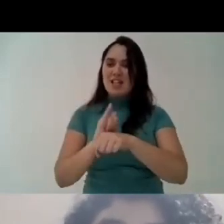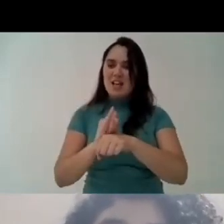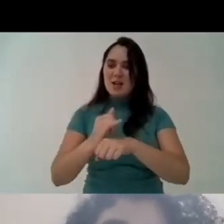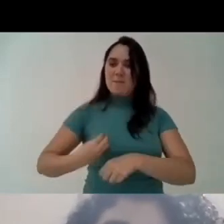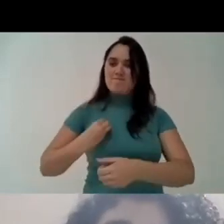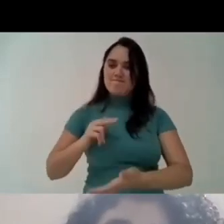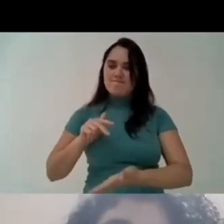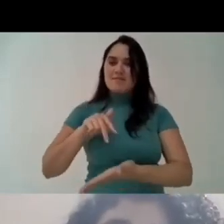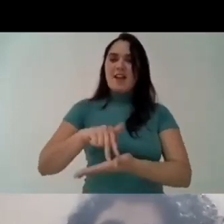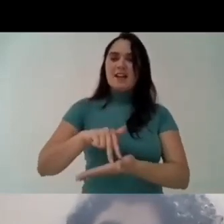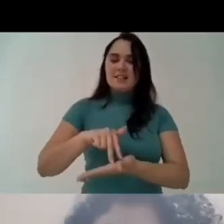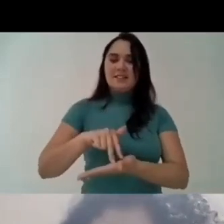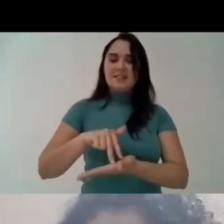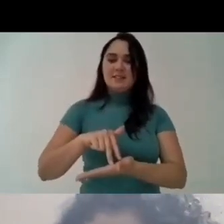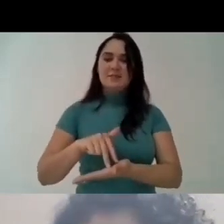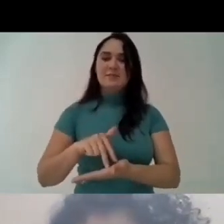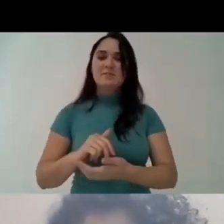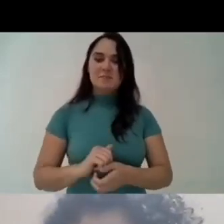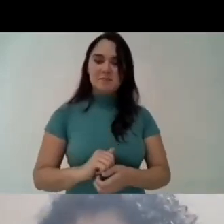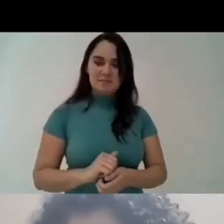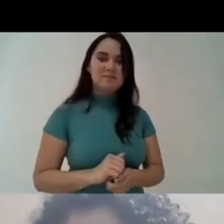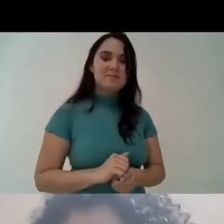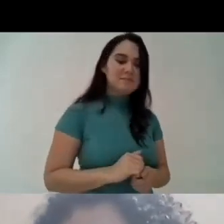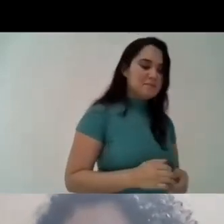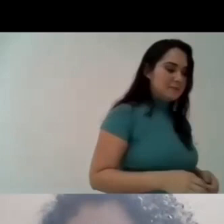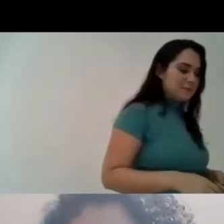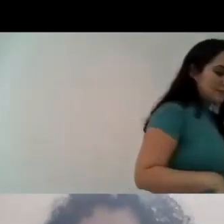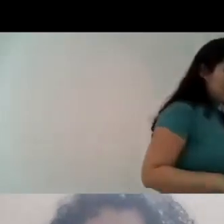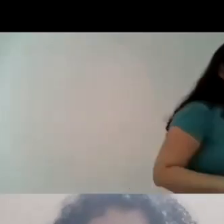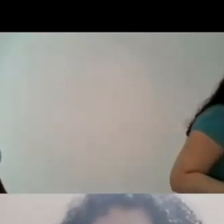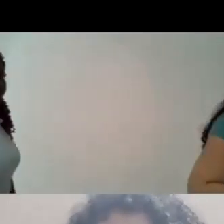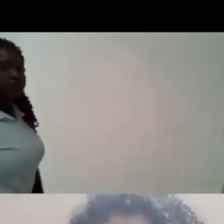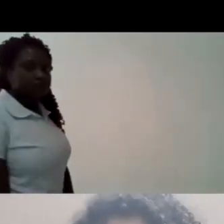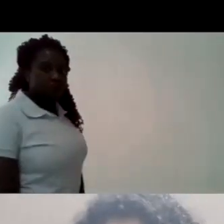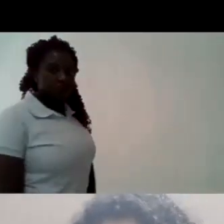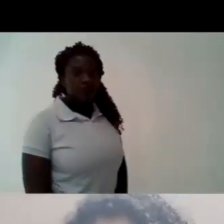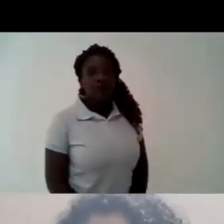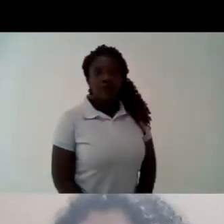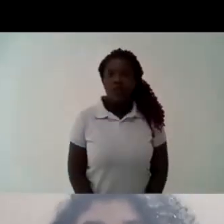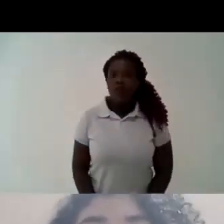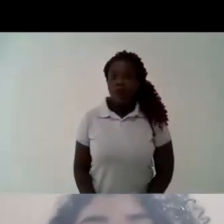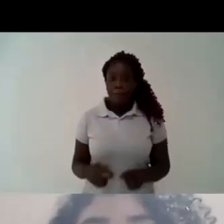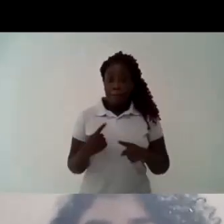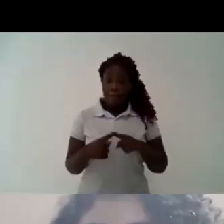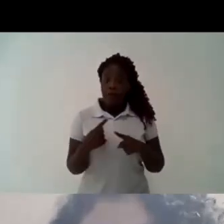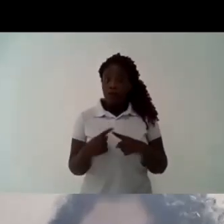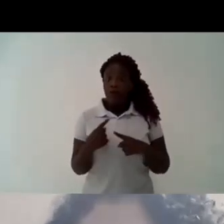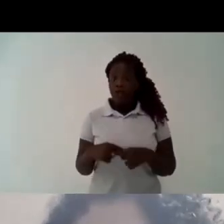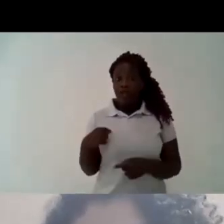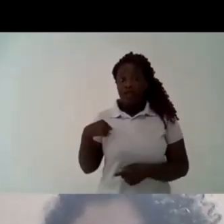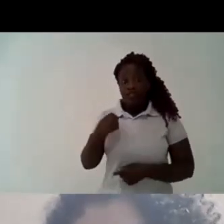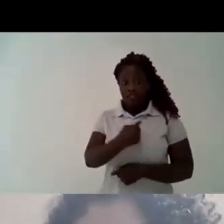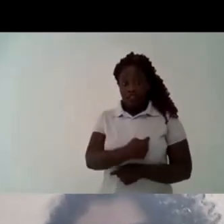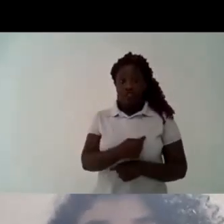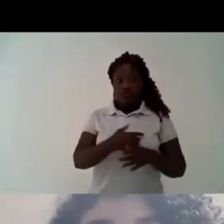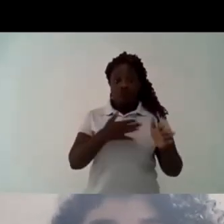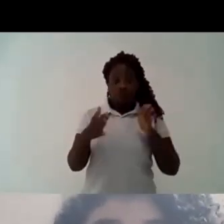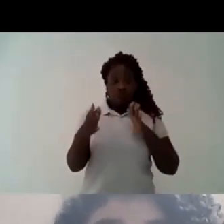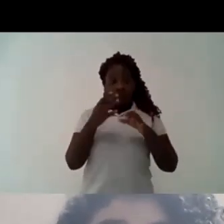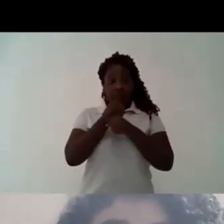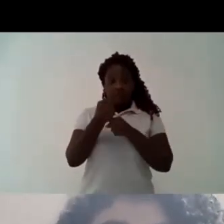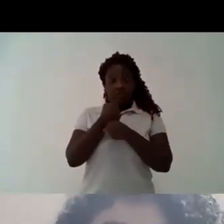so we have a lot of survival strategies that are based on a mill millenar tradition